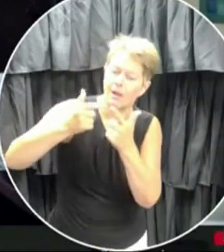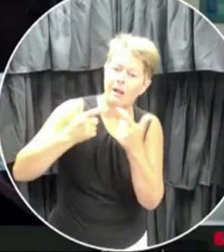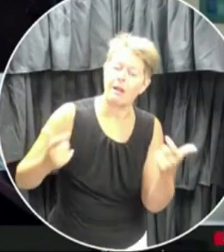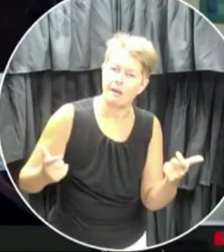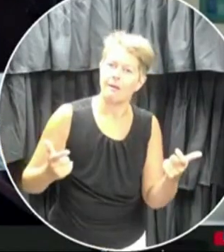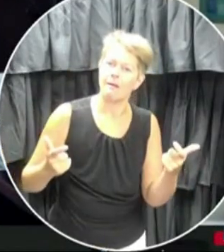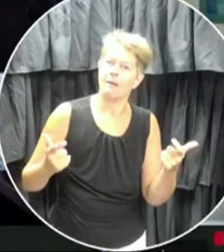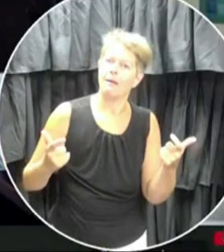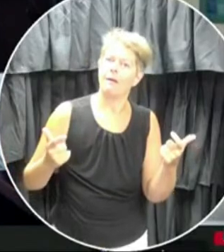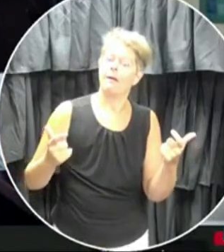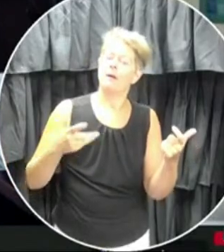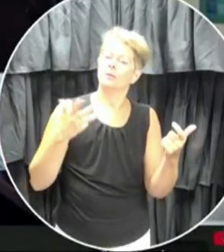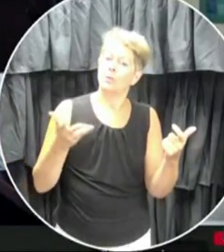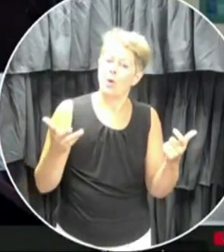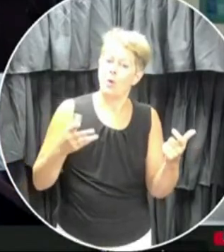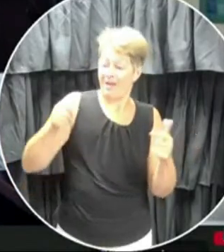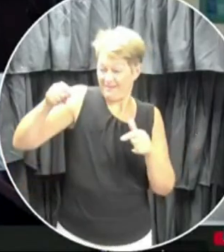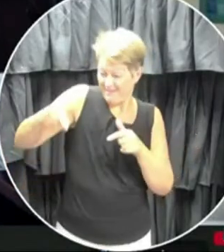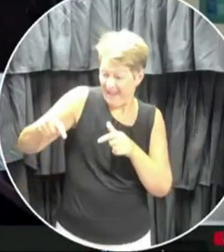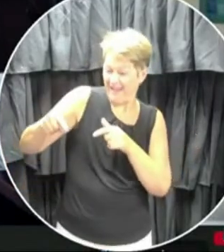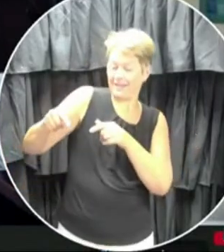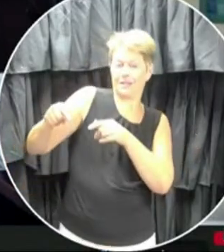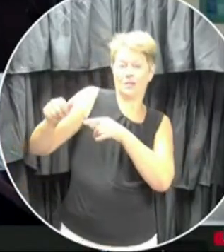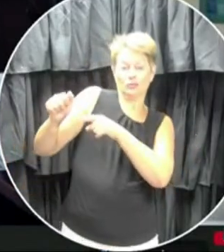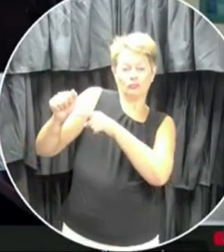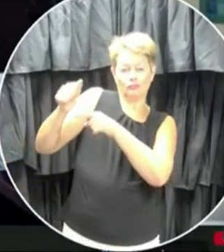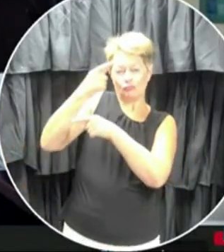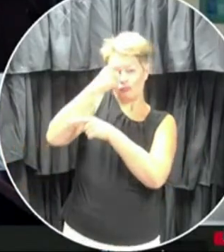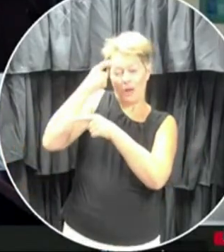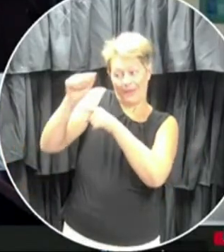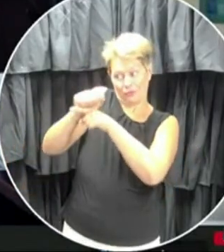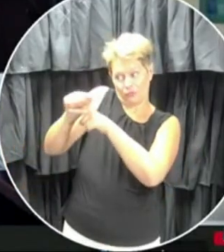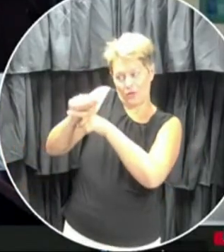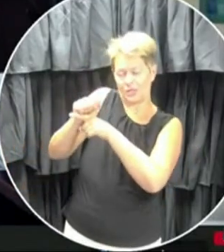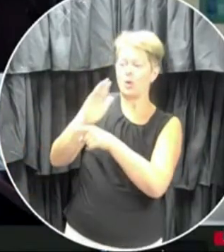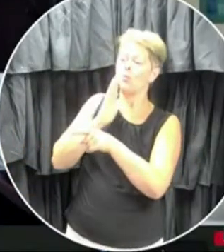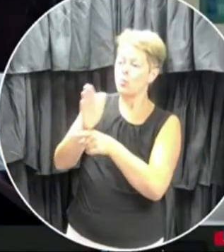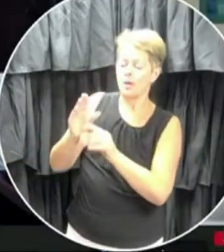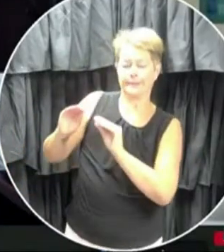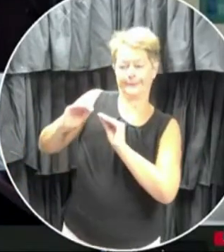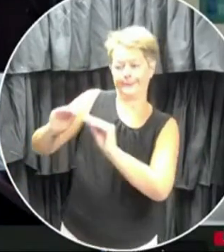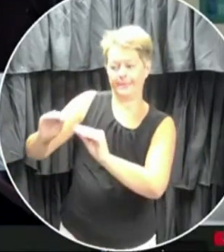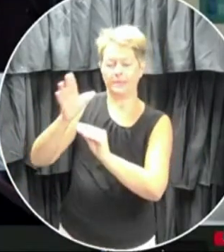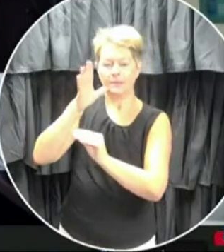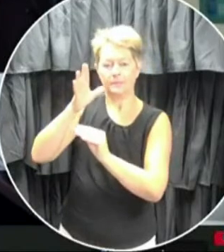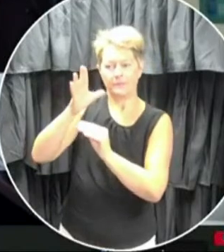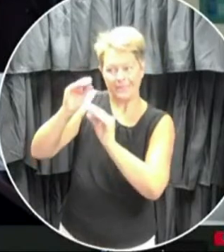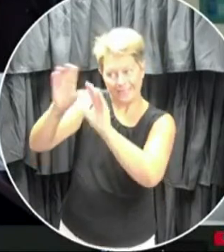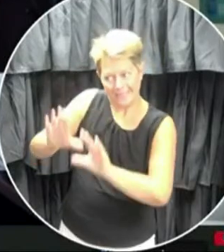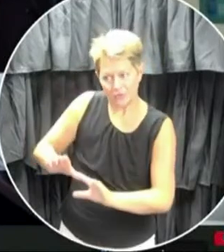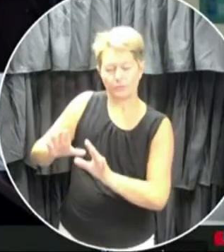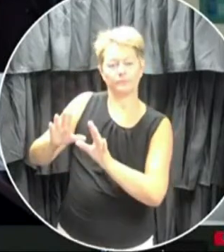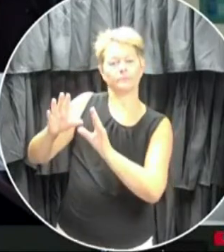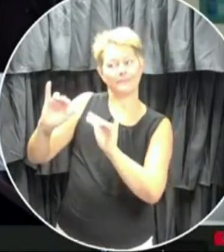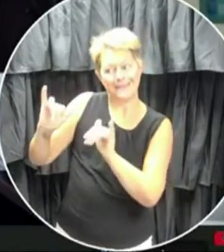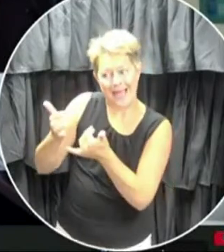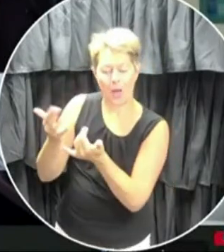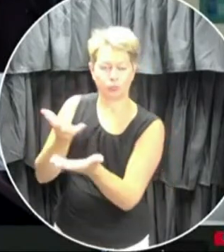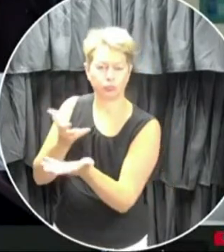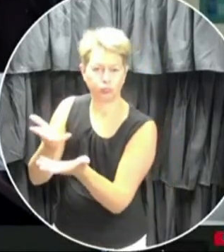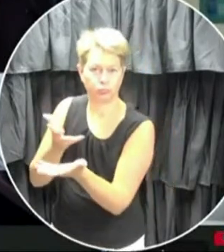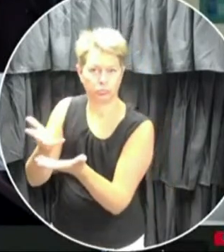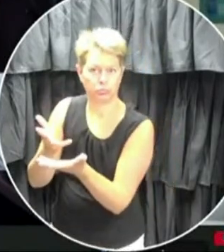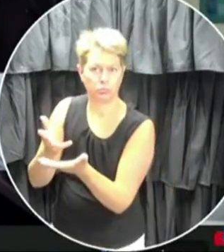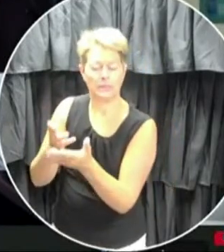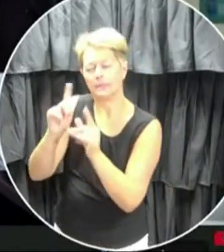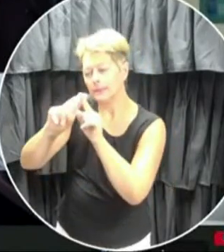will provide an opportunity in conjunction with social and emotional learning and comprehensive school help for teachers to